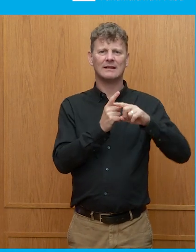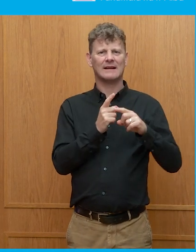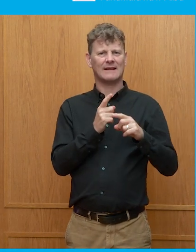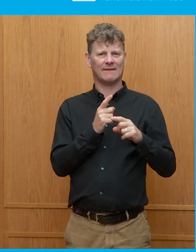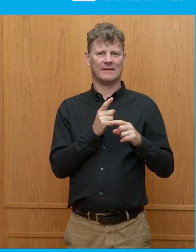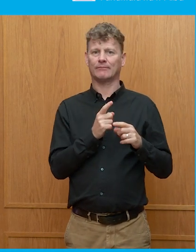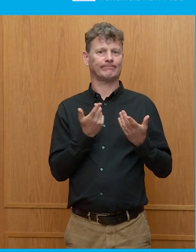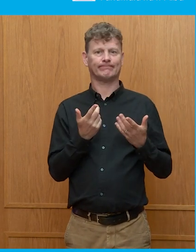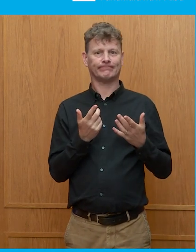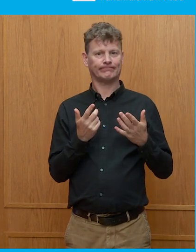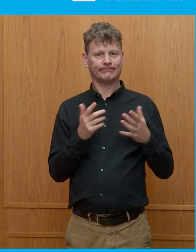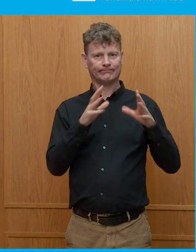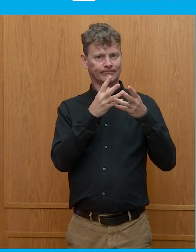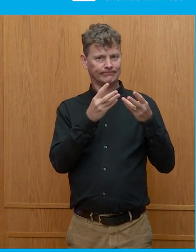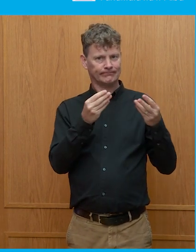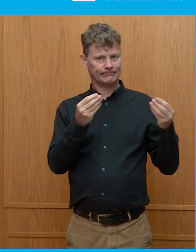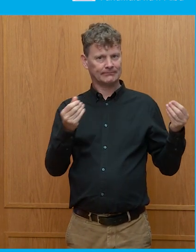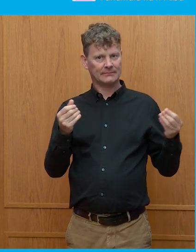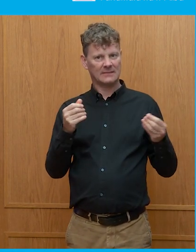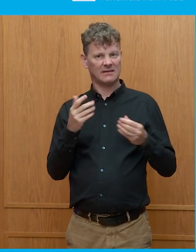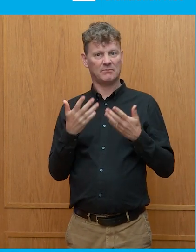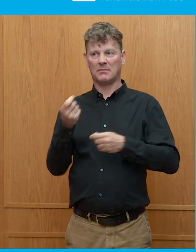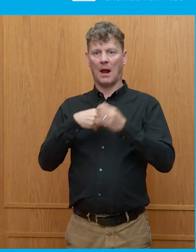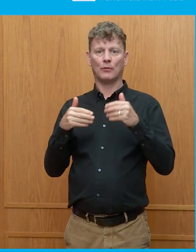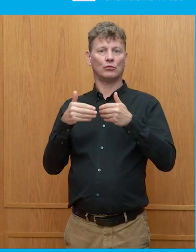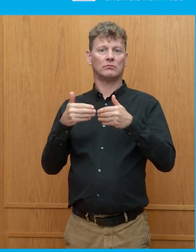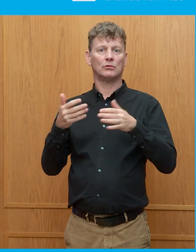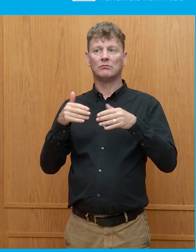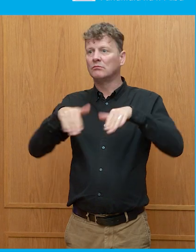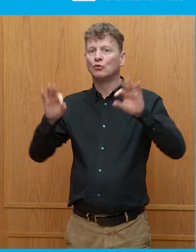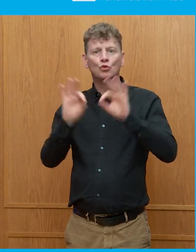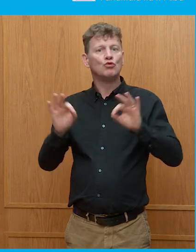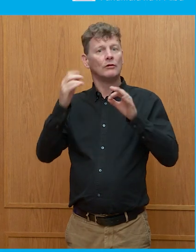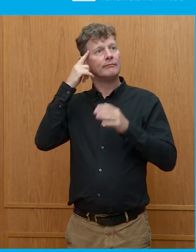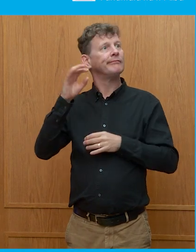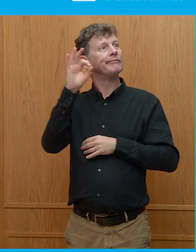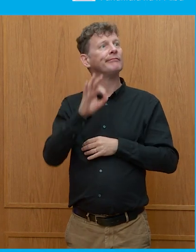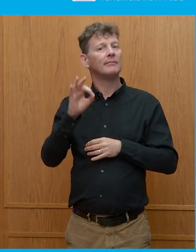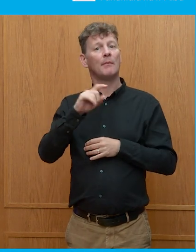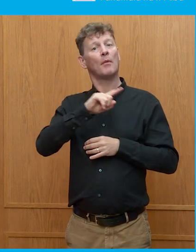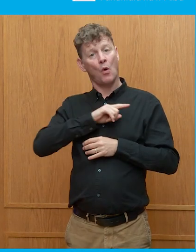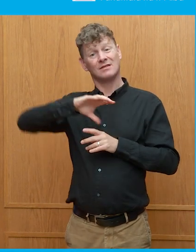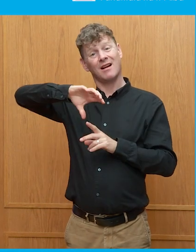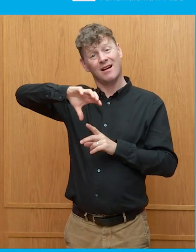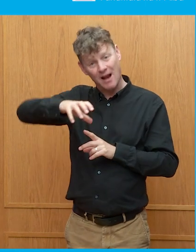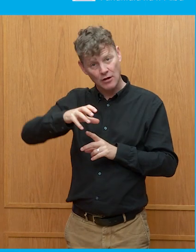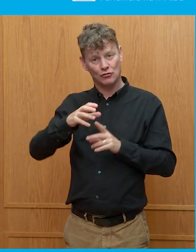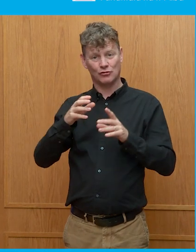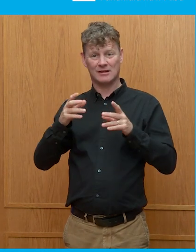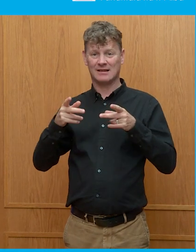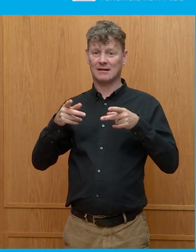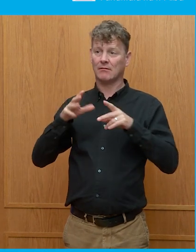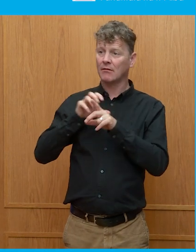begins to look a little shaky when the countries don't actually give value to making sure that the citizens